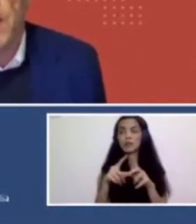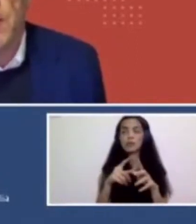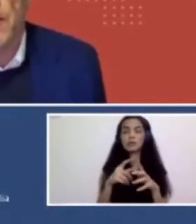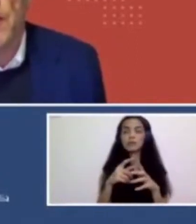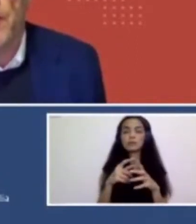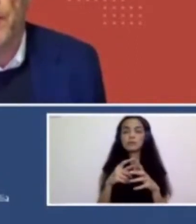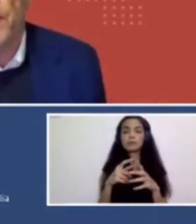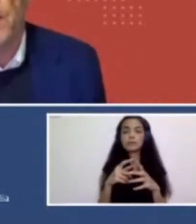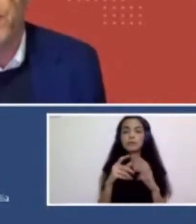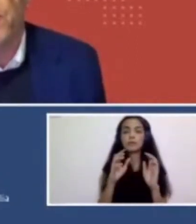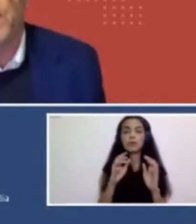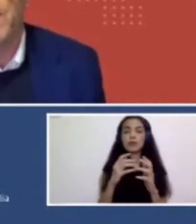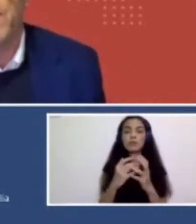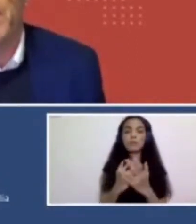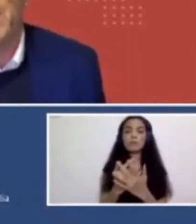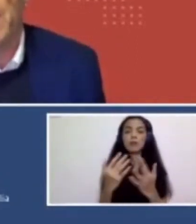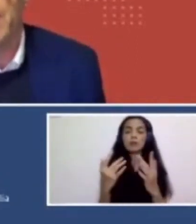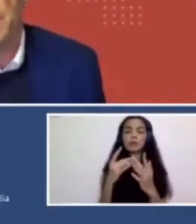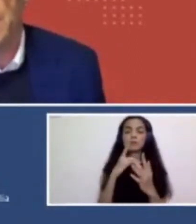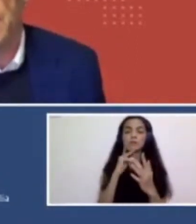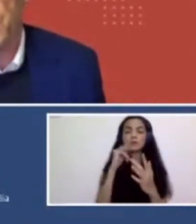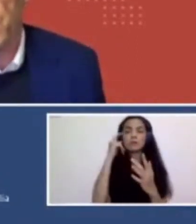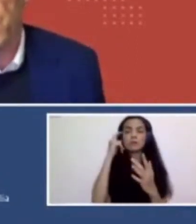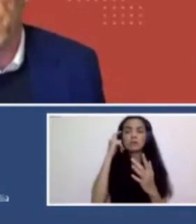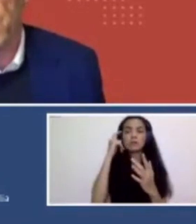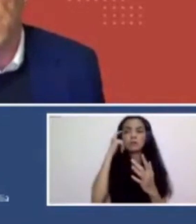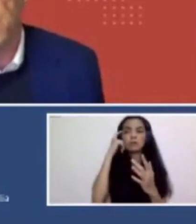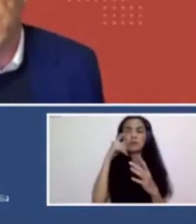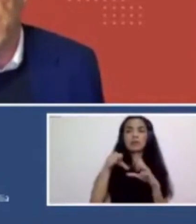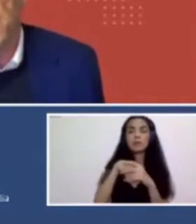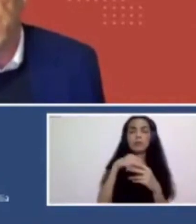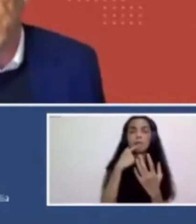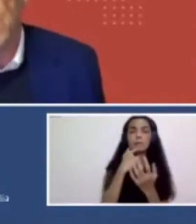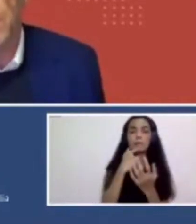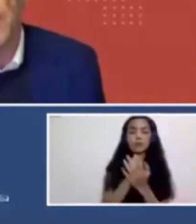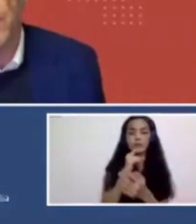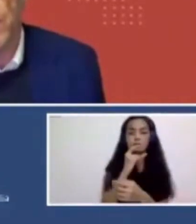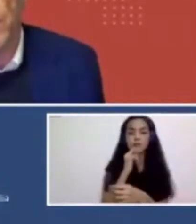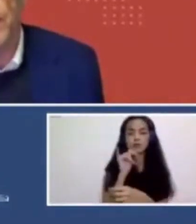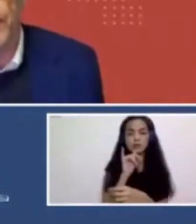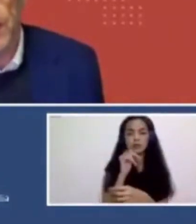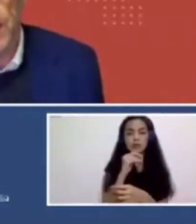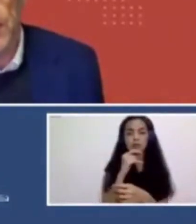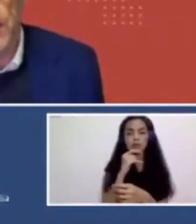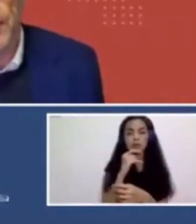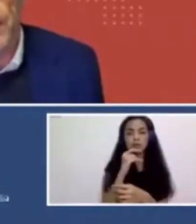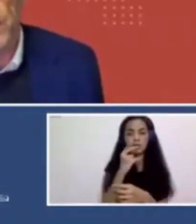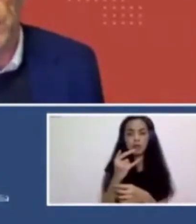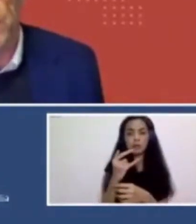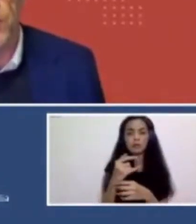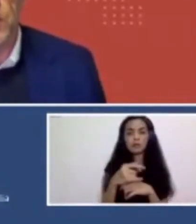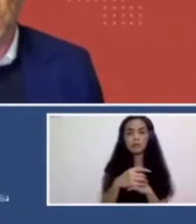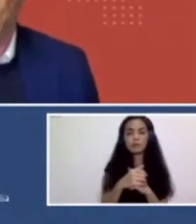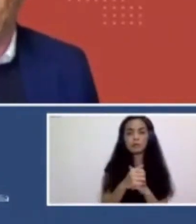public art still has a, a, a really important place to play in that. Um, so I guess it's, you weighing that up as well, but yeah, it's